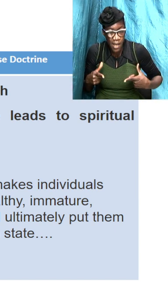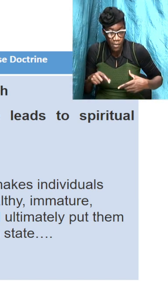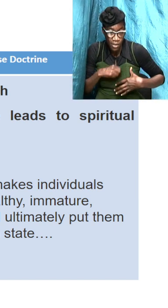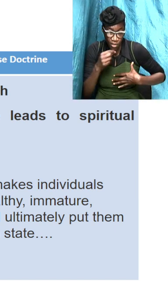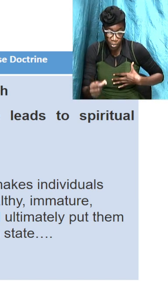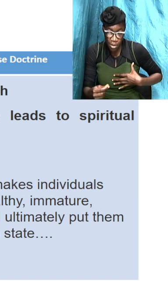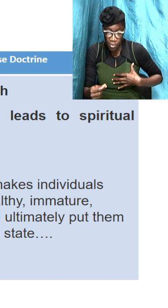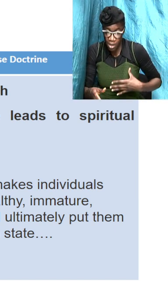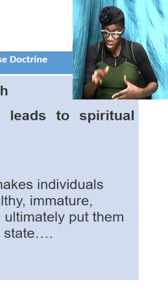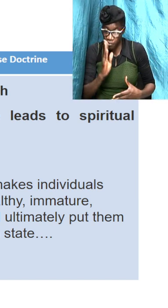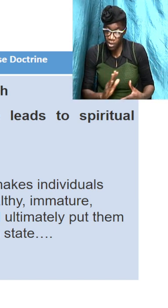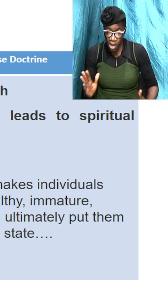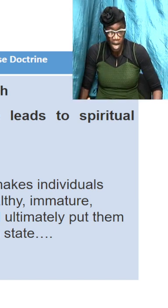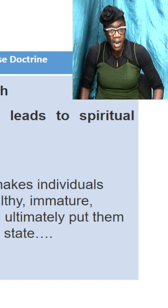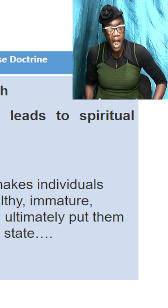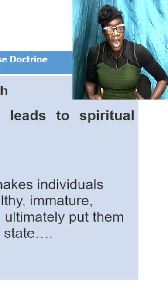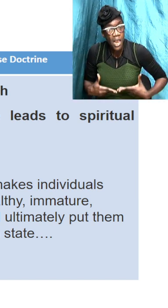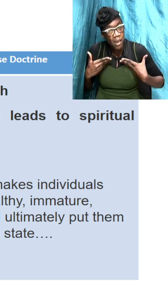is just alive